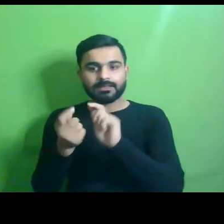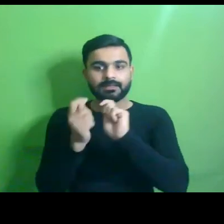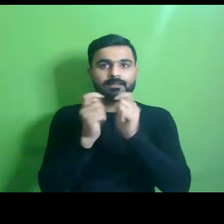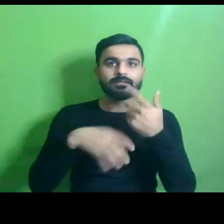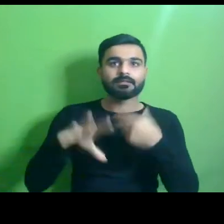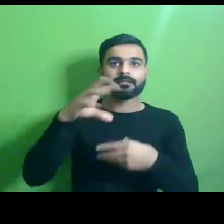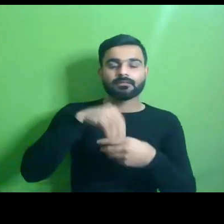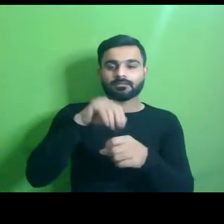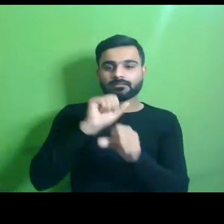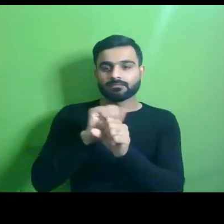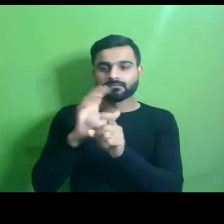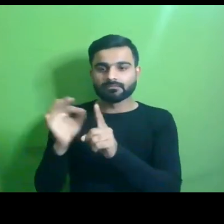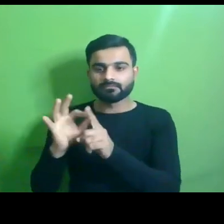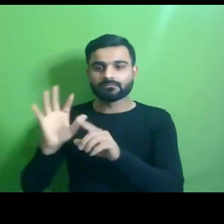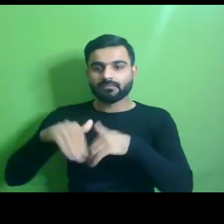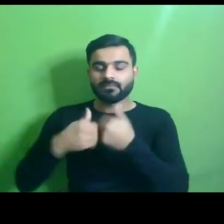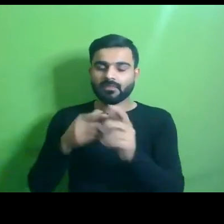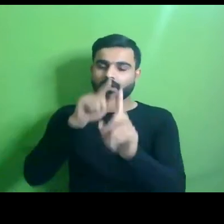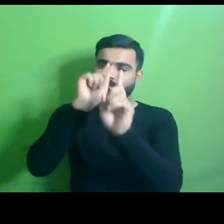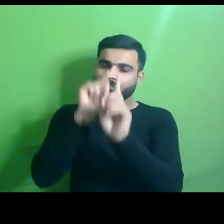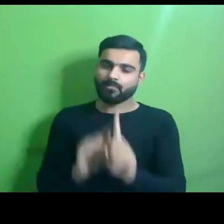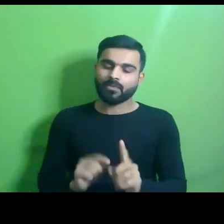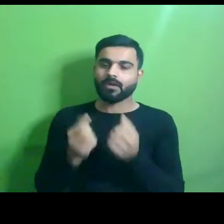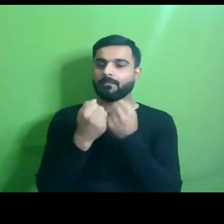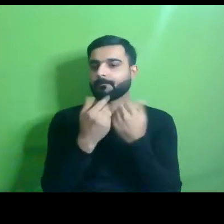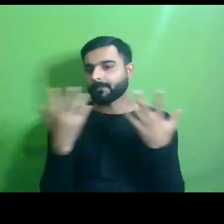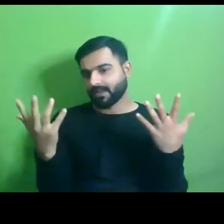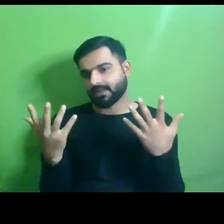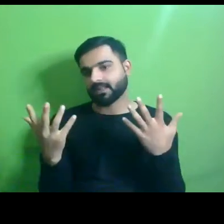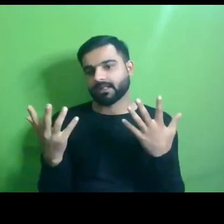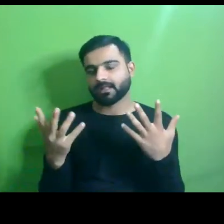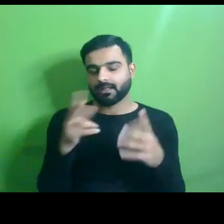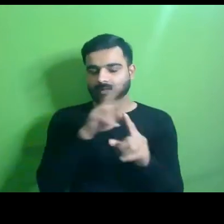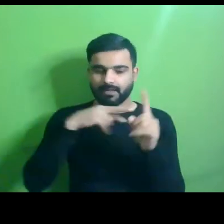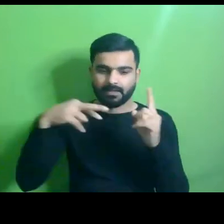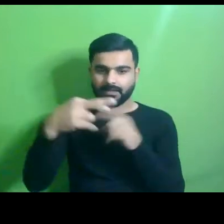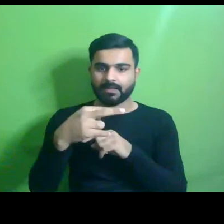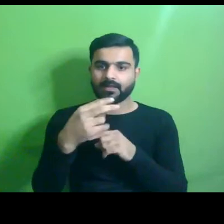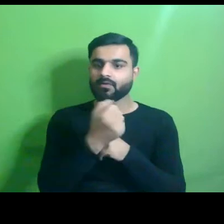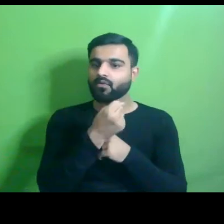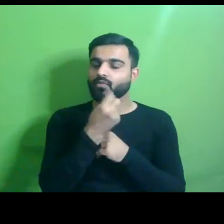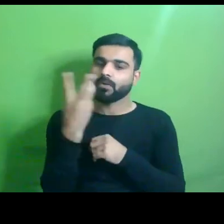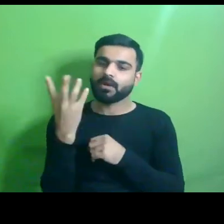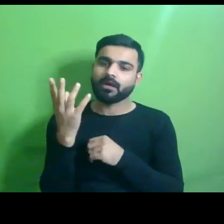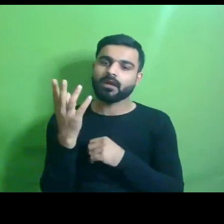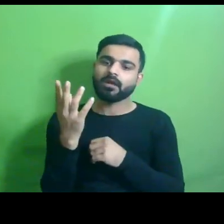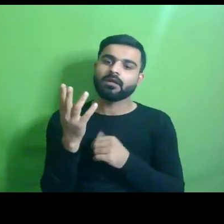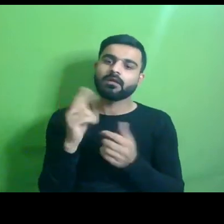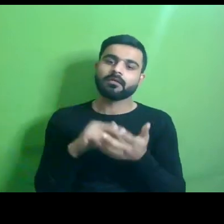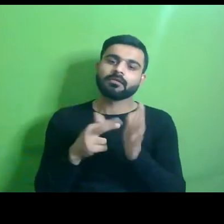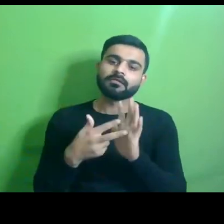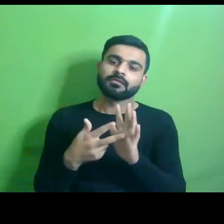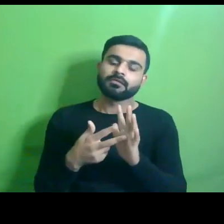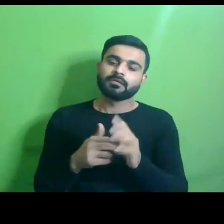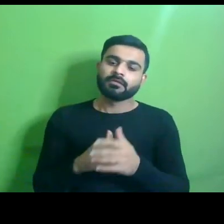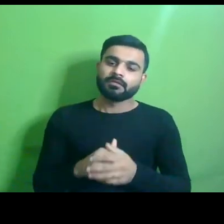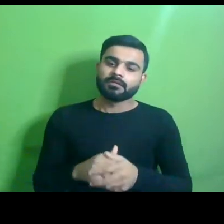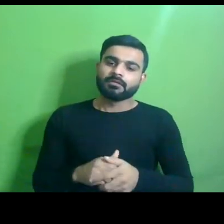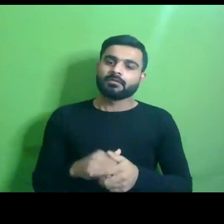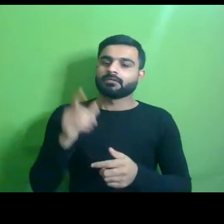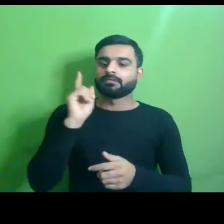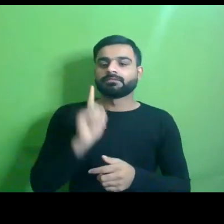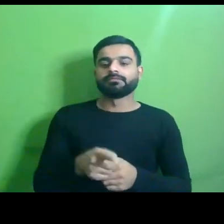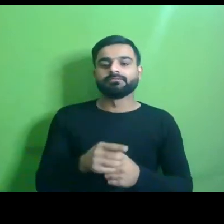every aspect but also highlights that there are uh there are aspects which are more uh more like you know um which which need to be